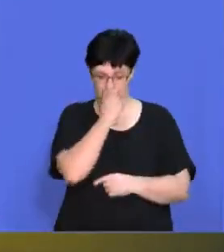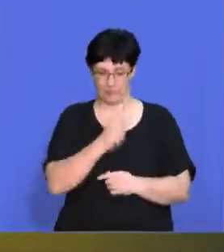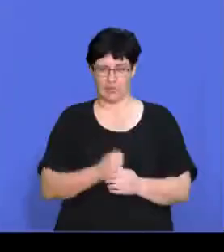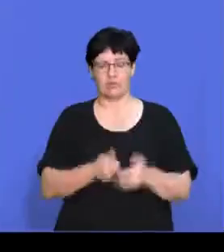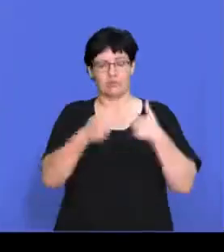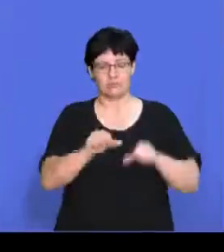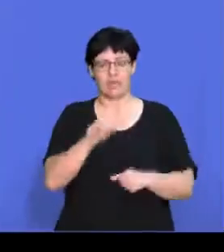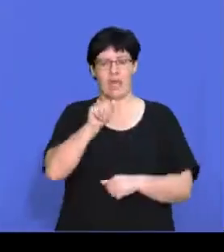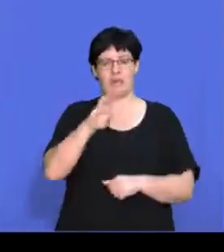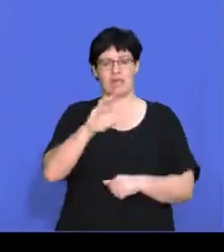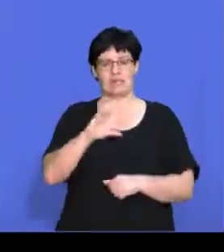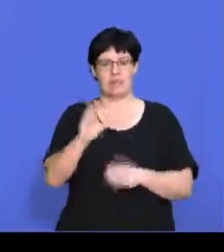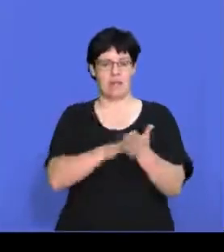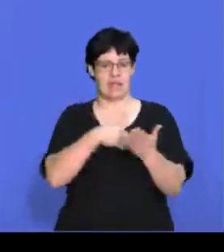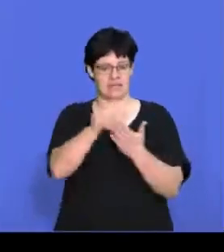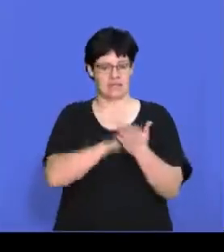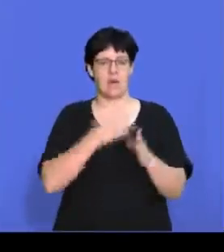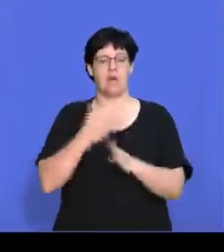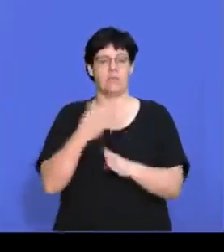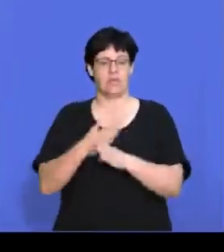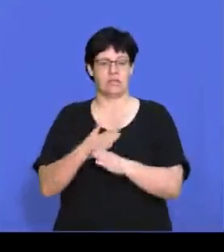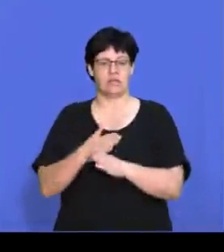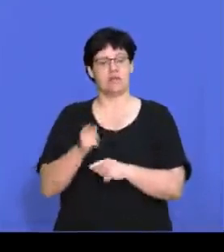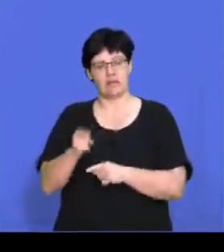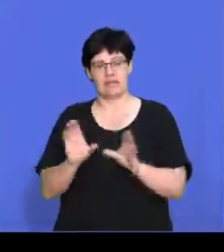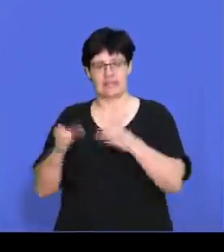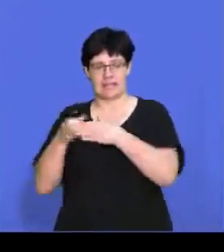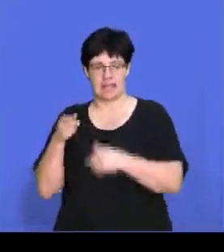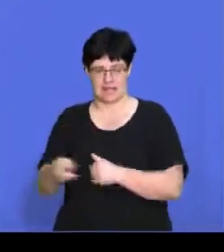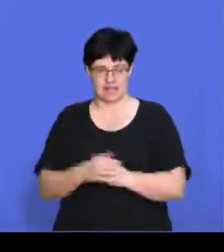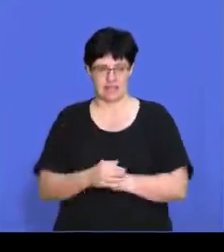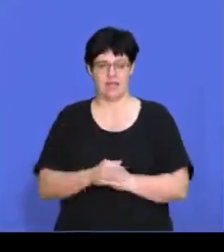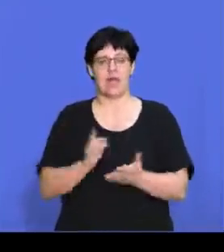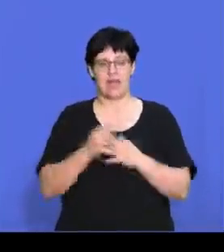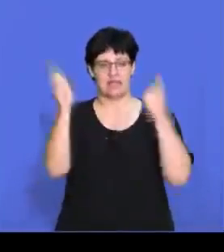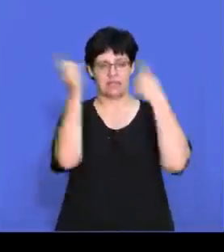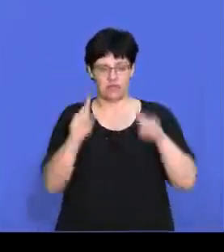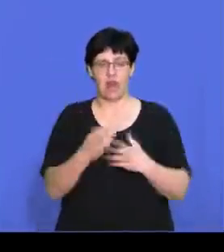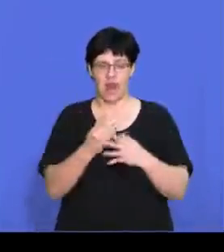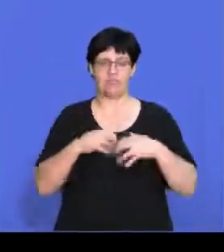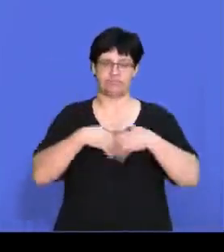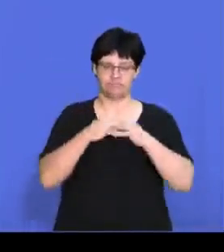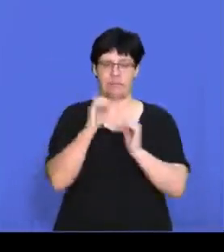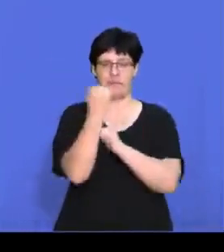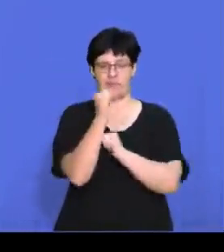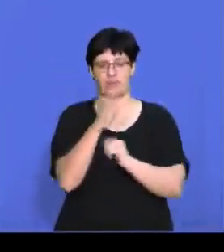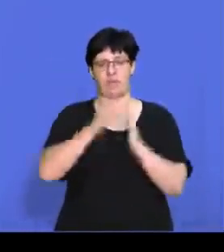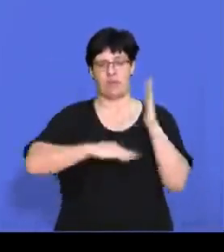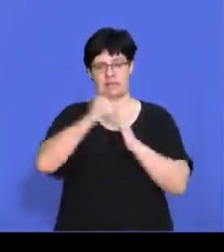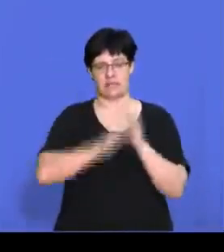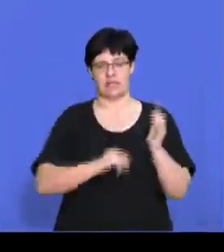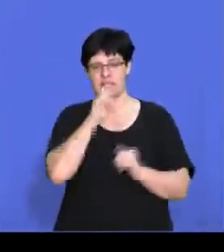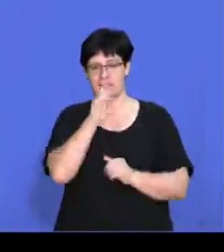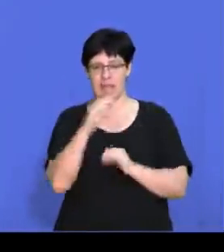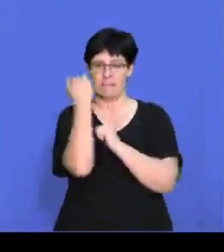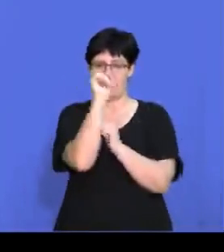Our next question is ABC Paints operates in a certain sector and they specialize in the manufacturing